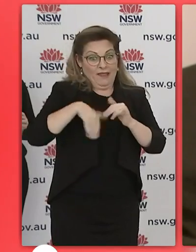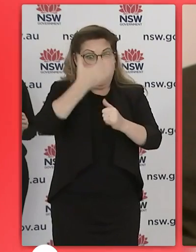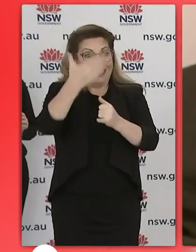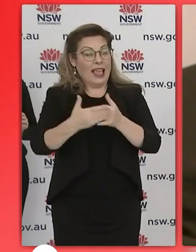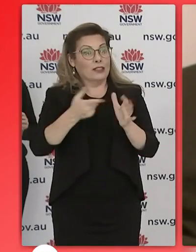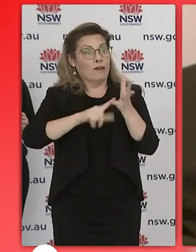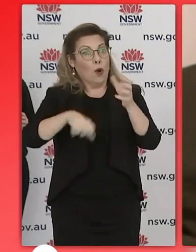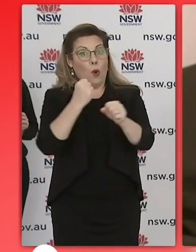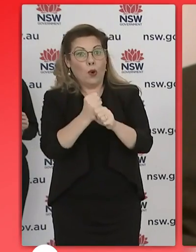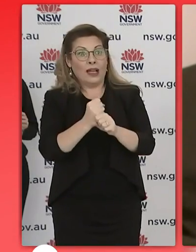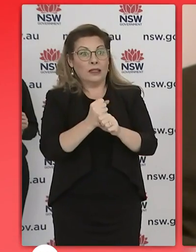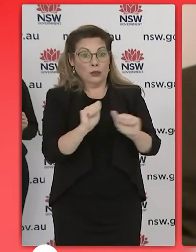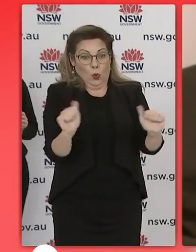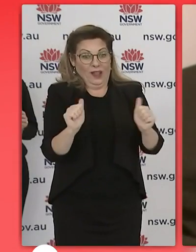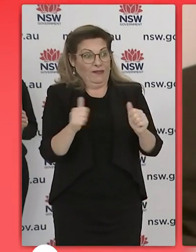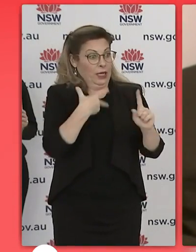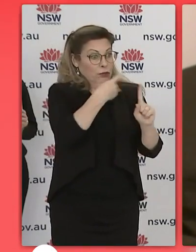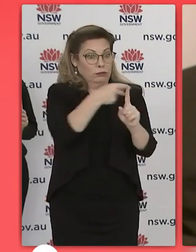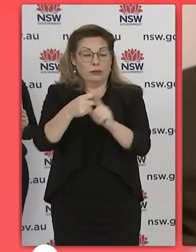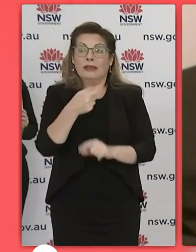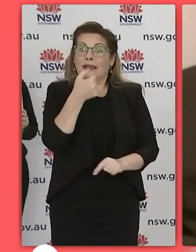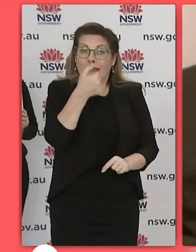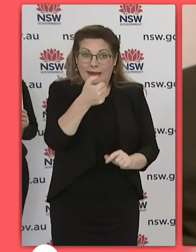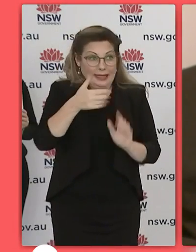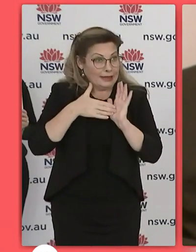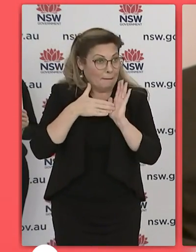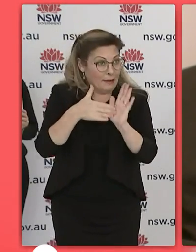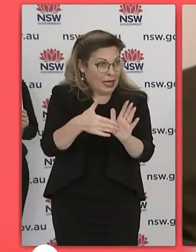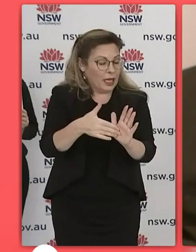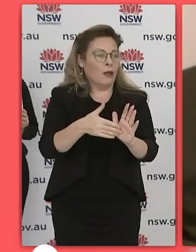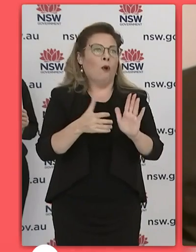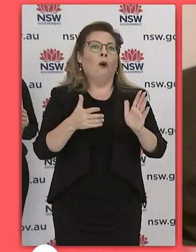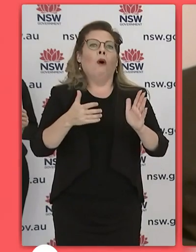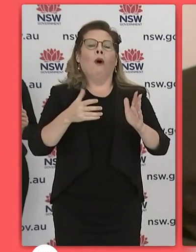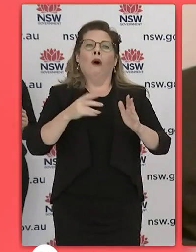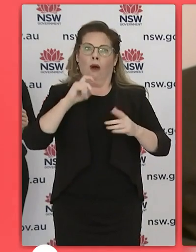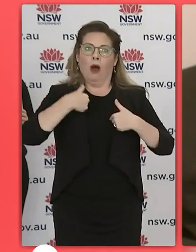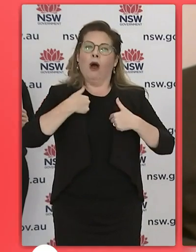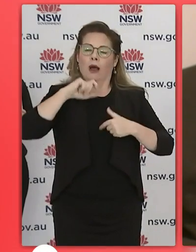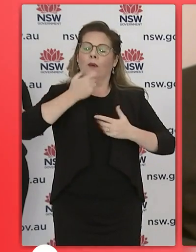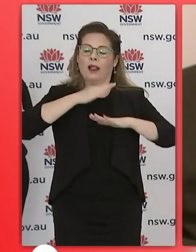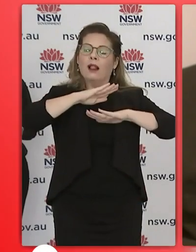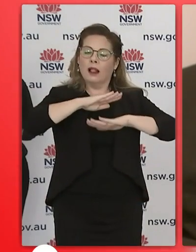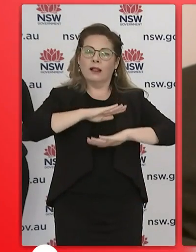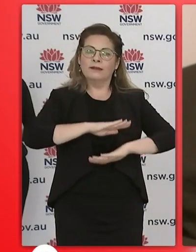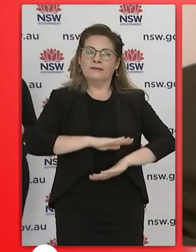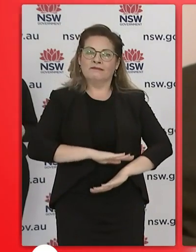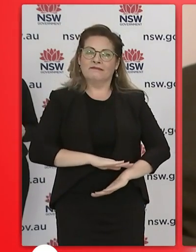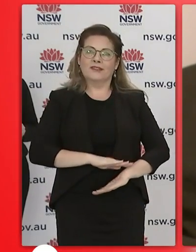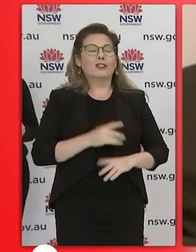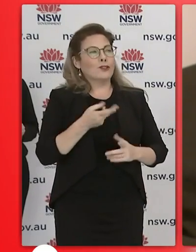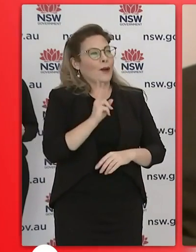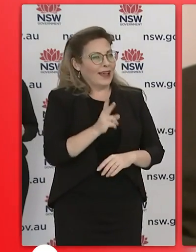gives us options from august 29 so i can't stress that enough thank you to all those people coming forward